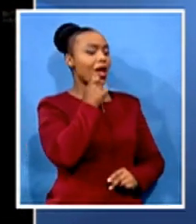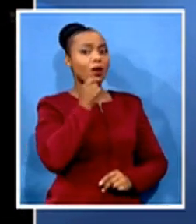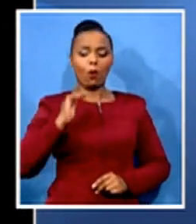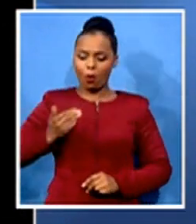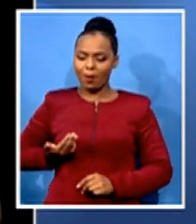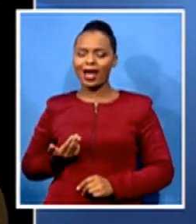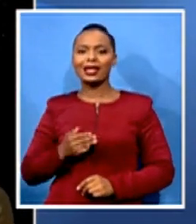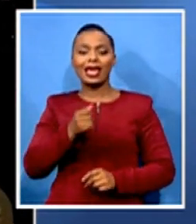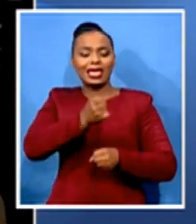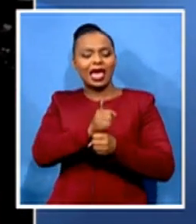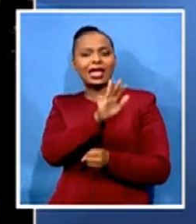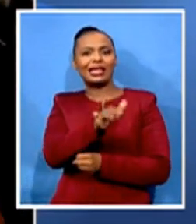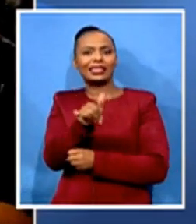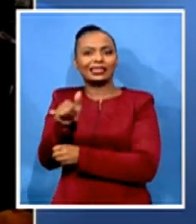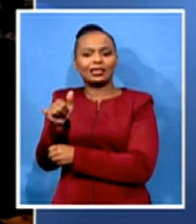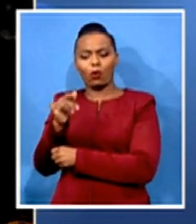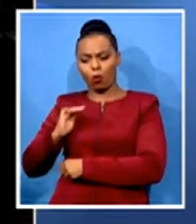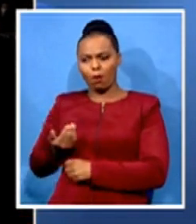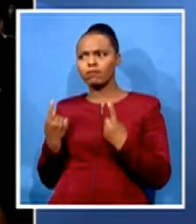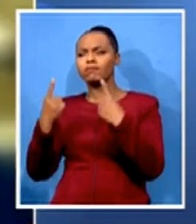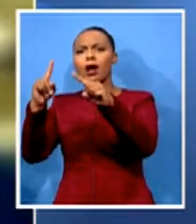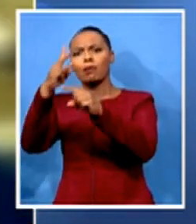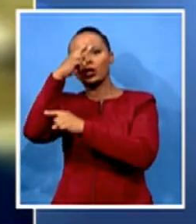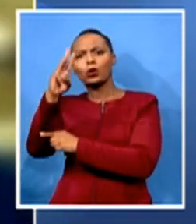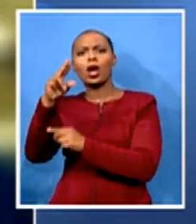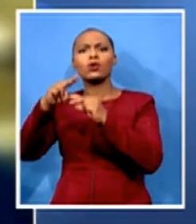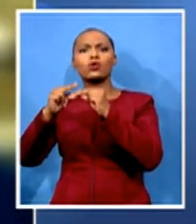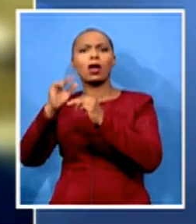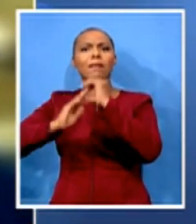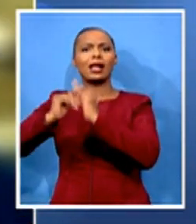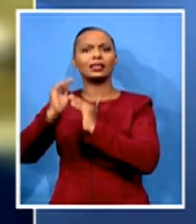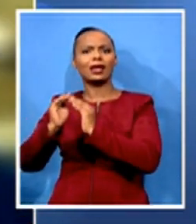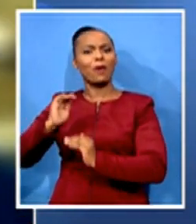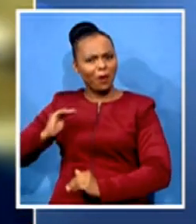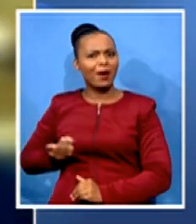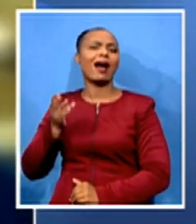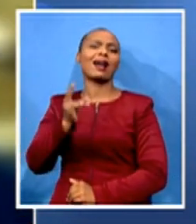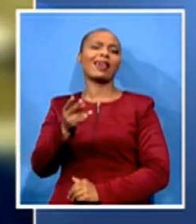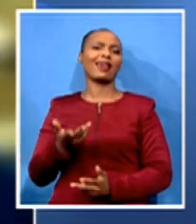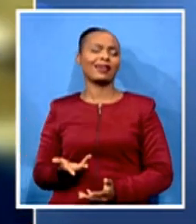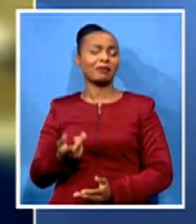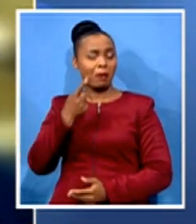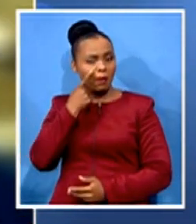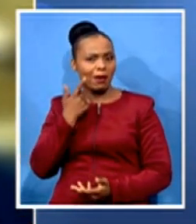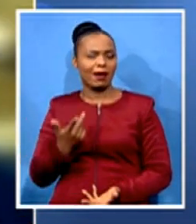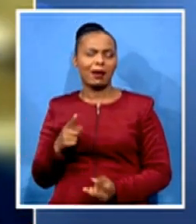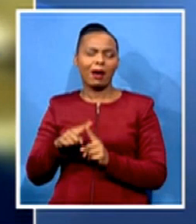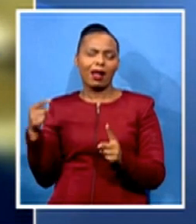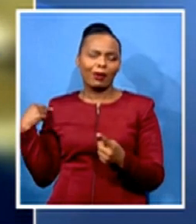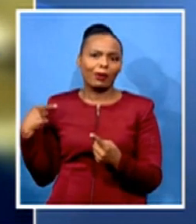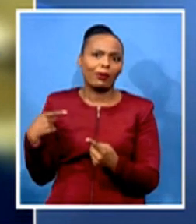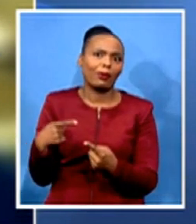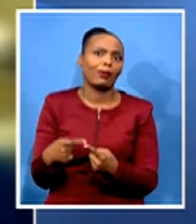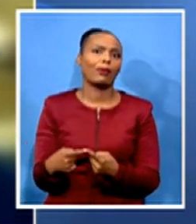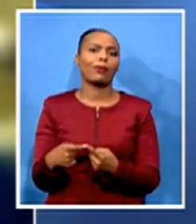to Union Building. Women again. But it took so long for them to be able to play